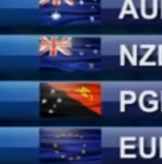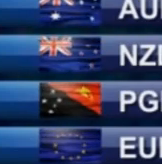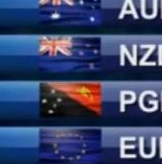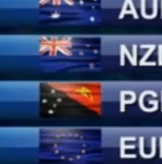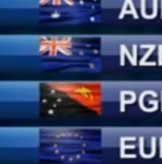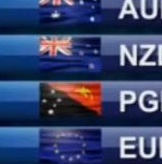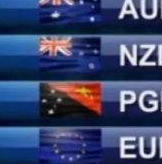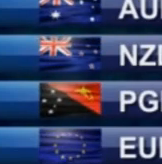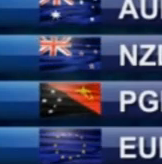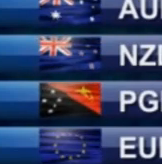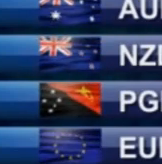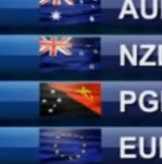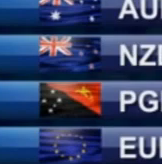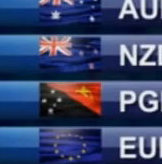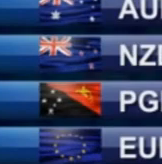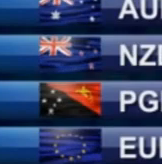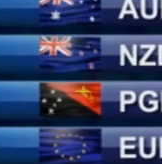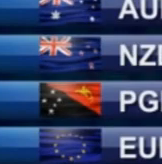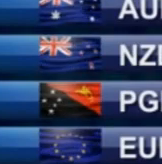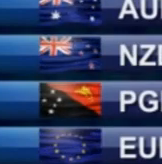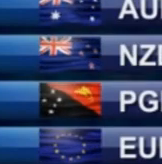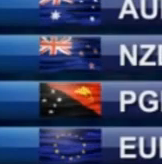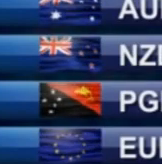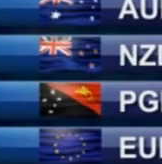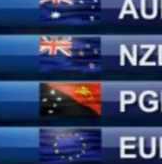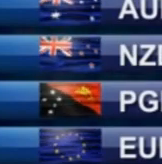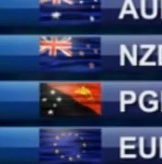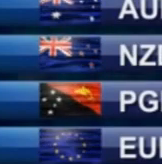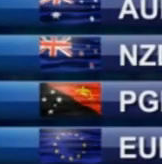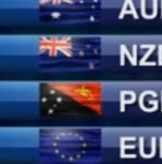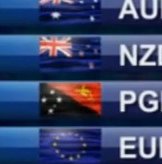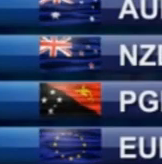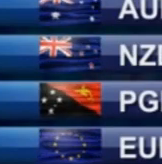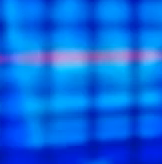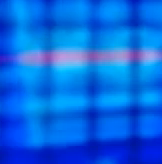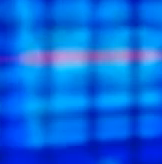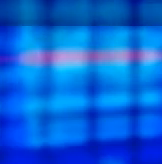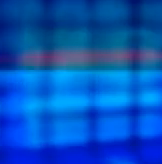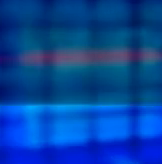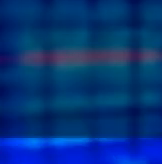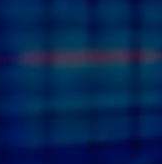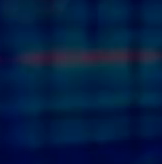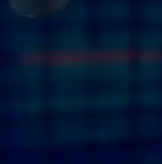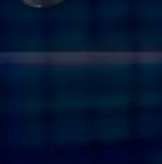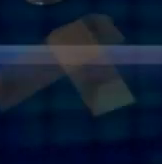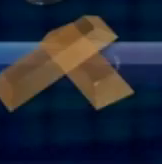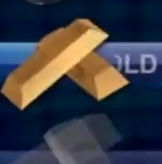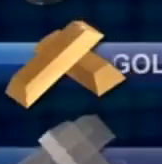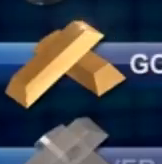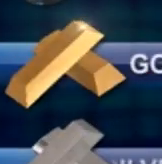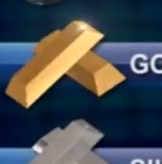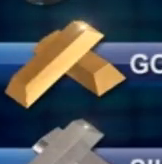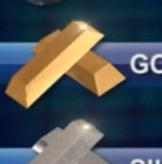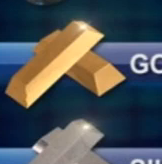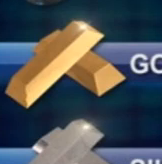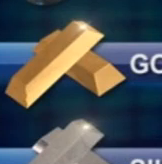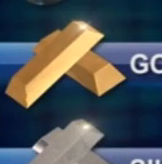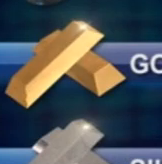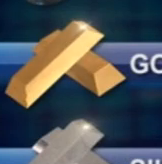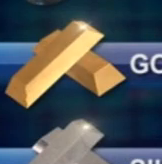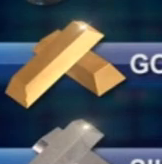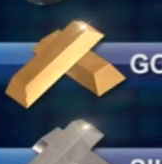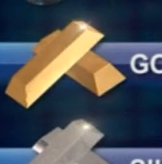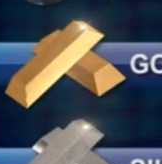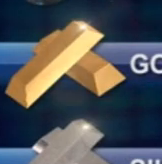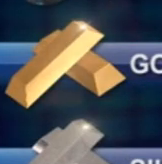yen. It lost some ground against the strong Kiwi dollar and the euro. Commodity prices were on the